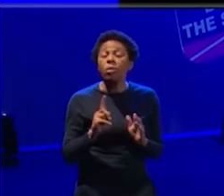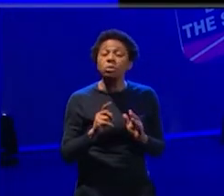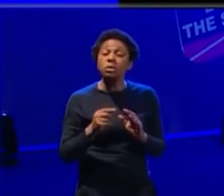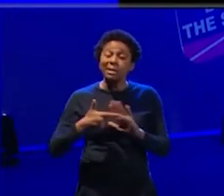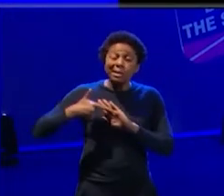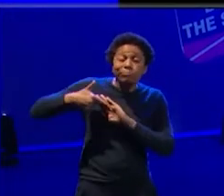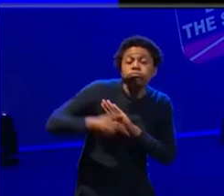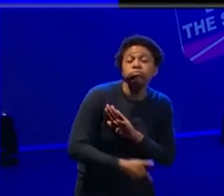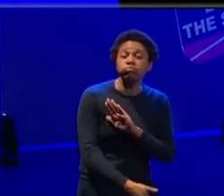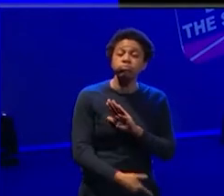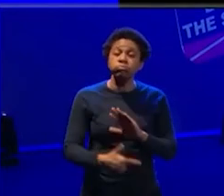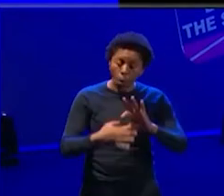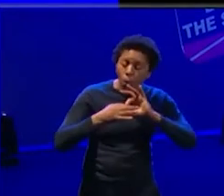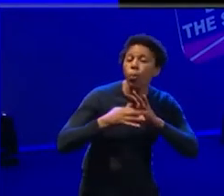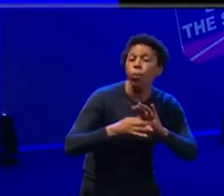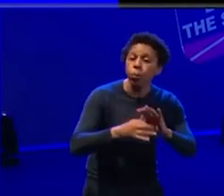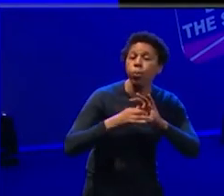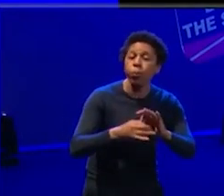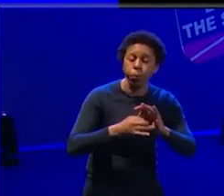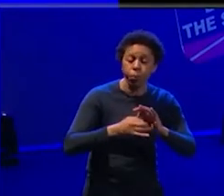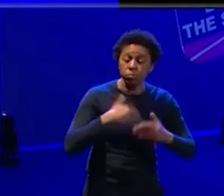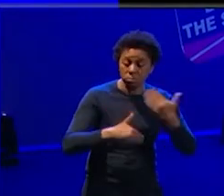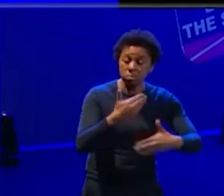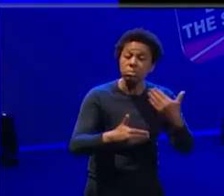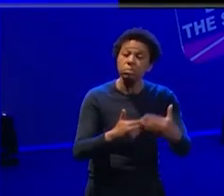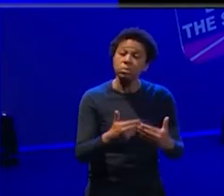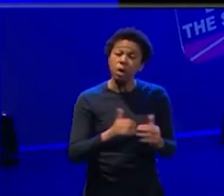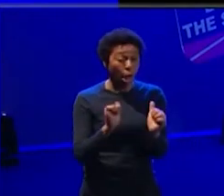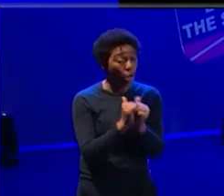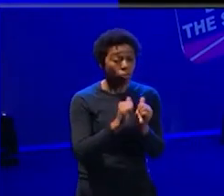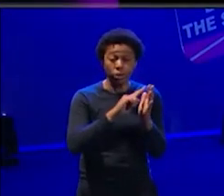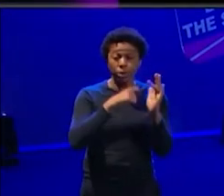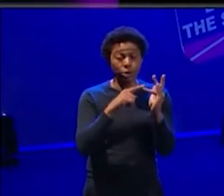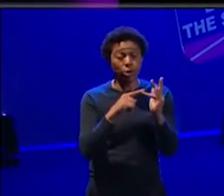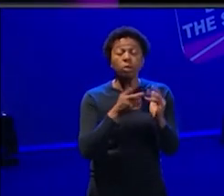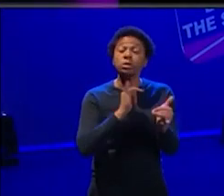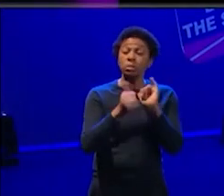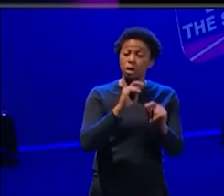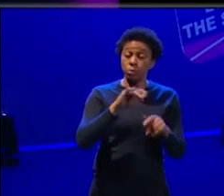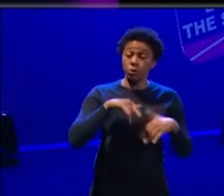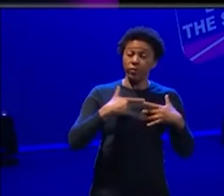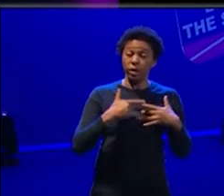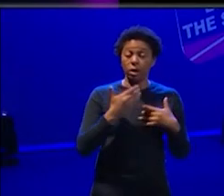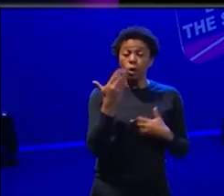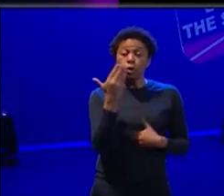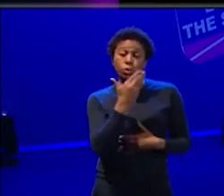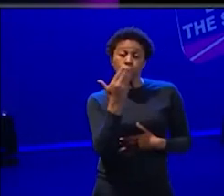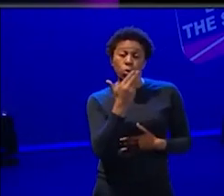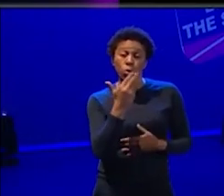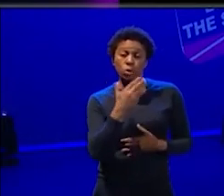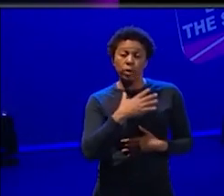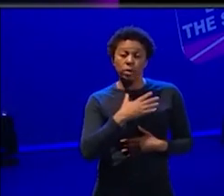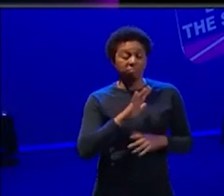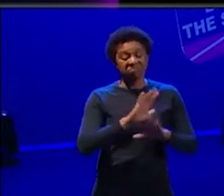do. And so as what Joe was saying about, sometimes you get that, uh, push back in schools. I don't work with those schools.